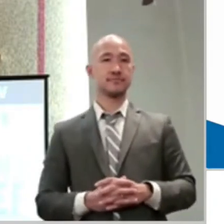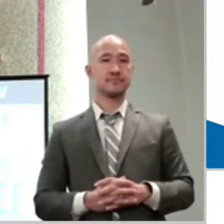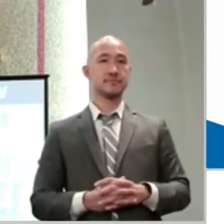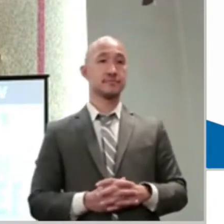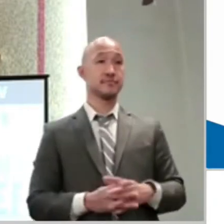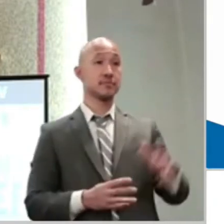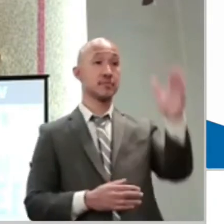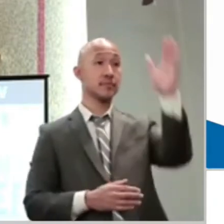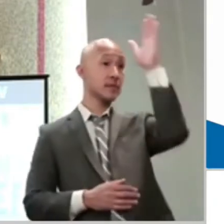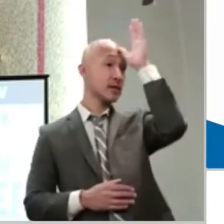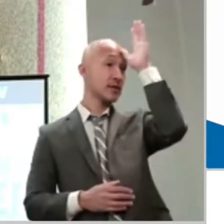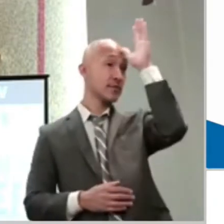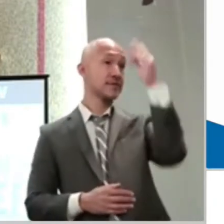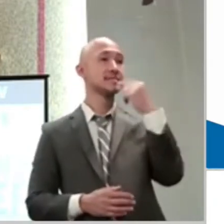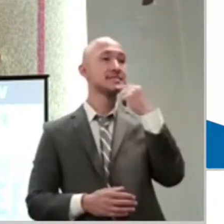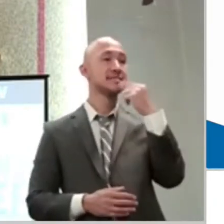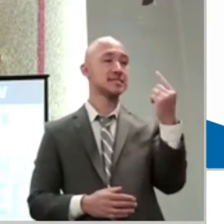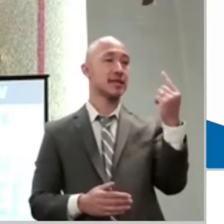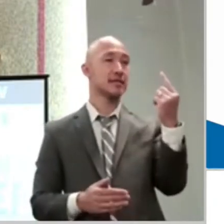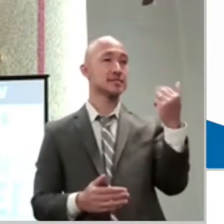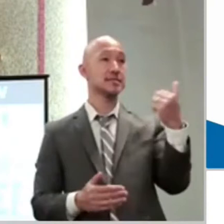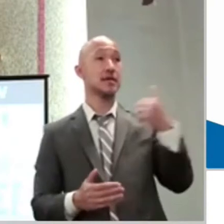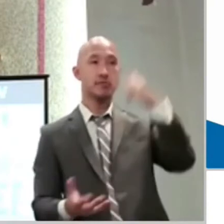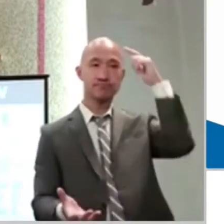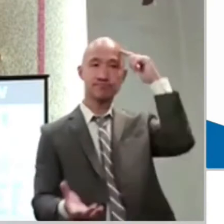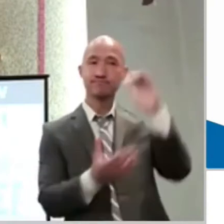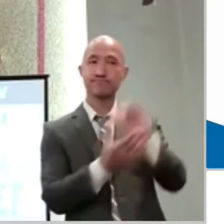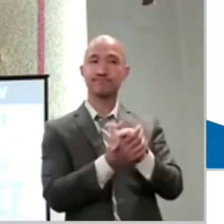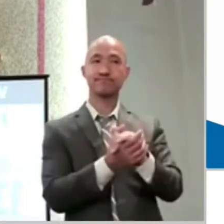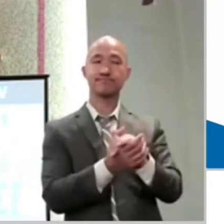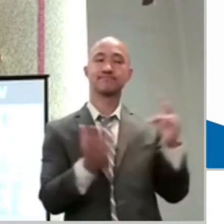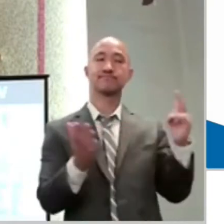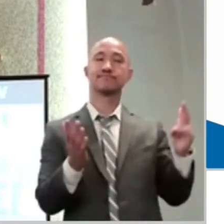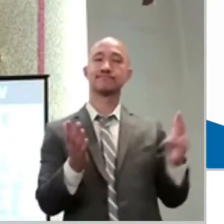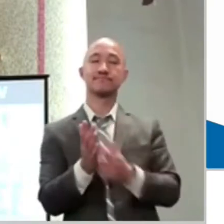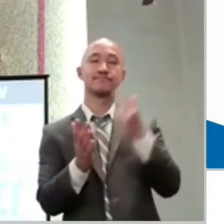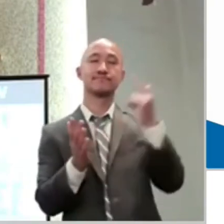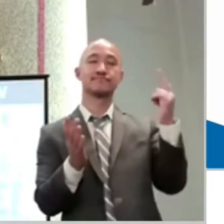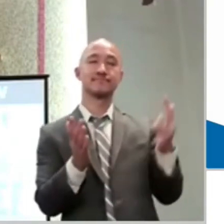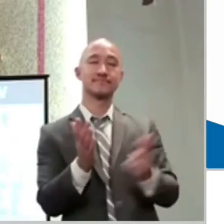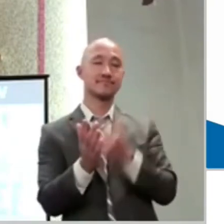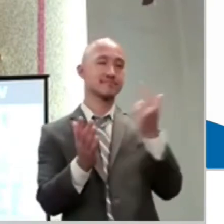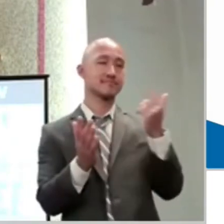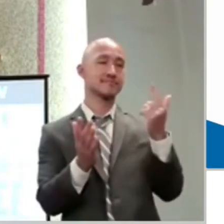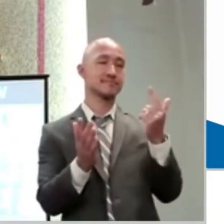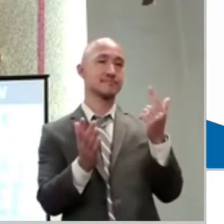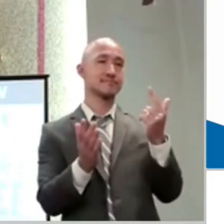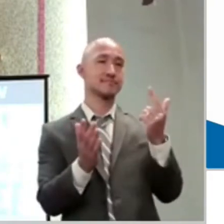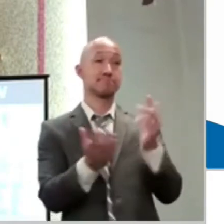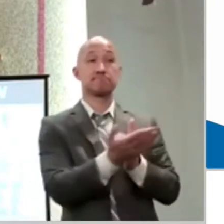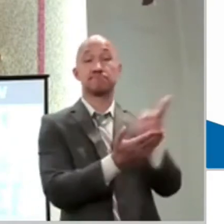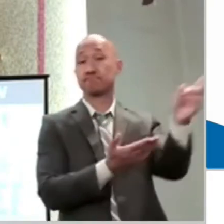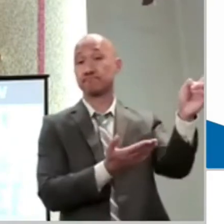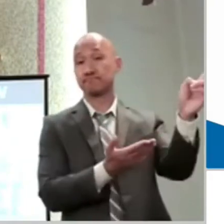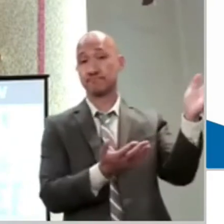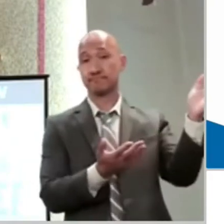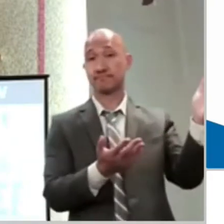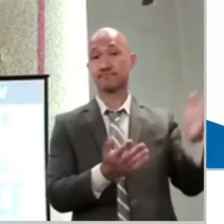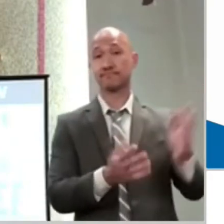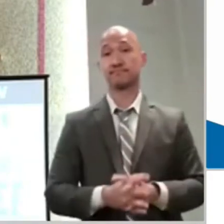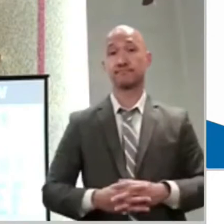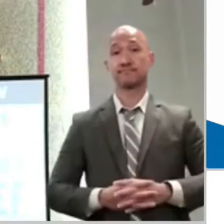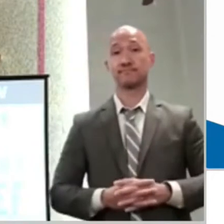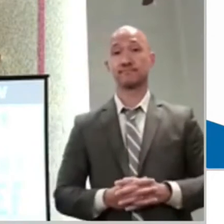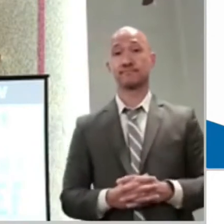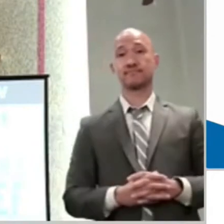I believe, but help me because I'm weak. At least he was honest. I think we need to be